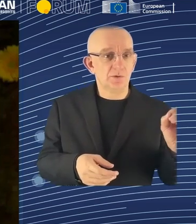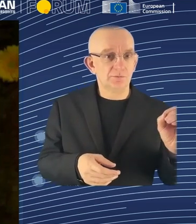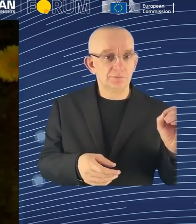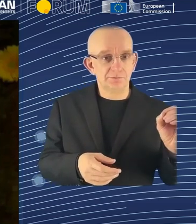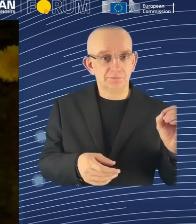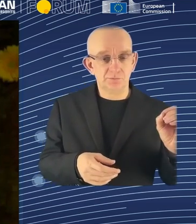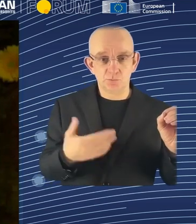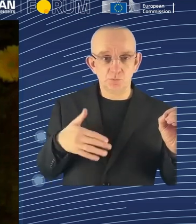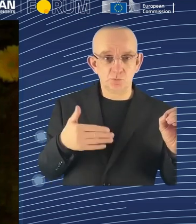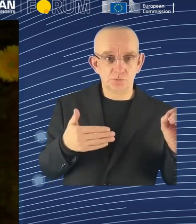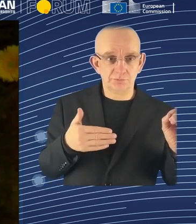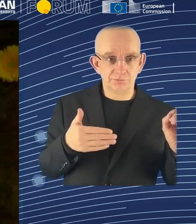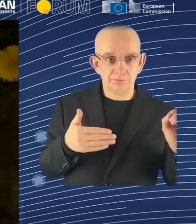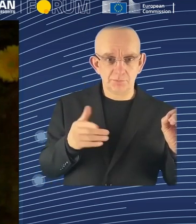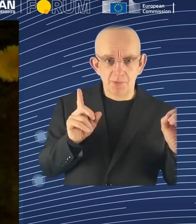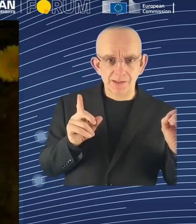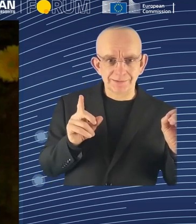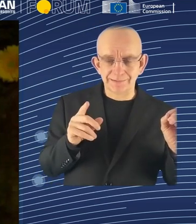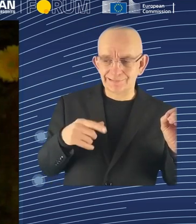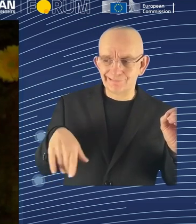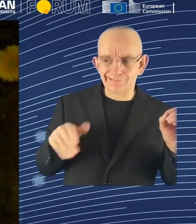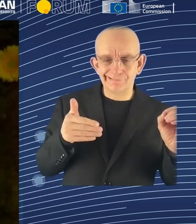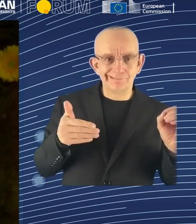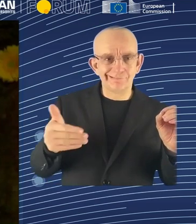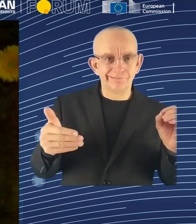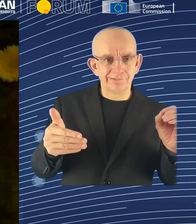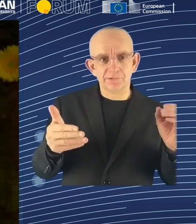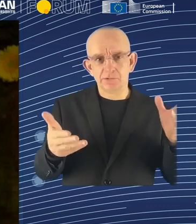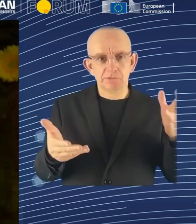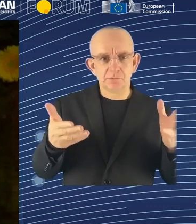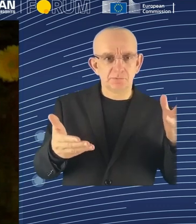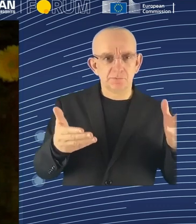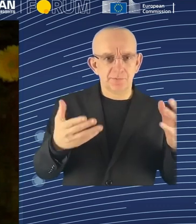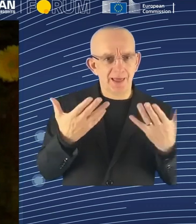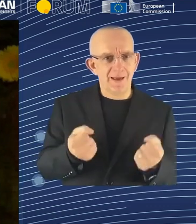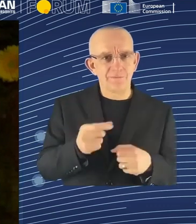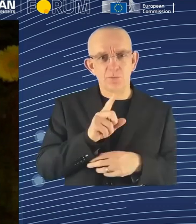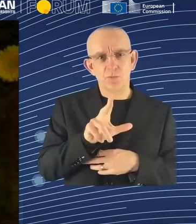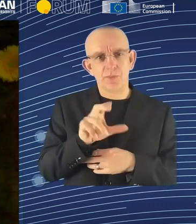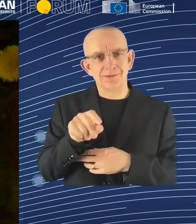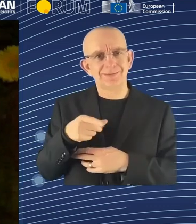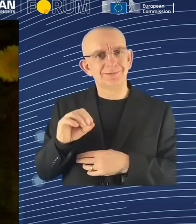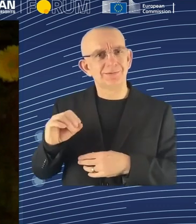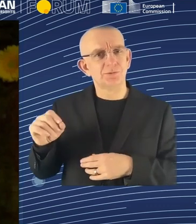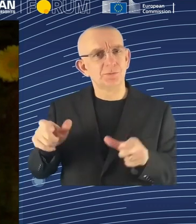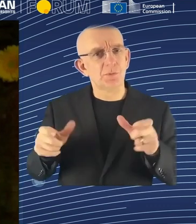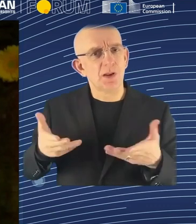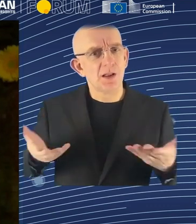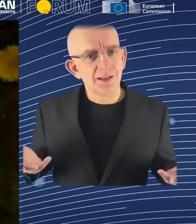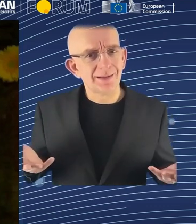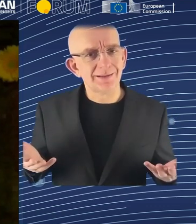have automation, I'm not able to provide the services we now provide in Germany as an agency. So,